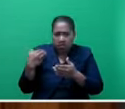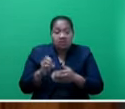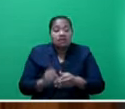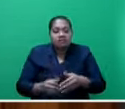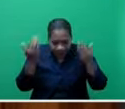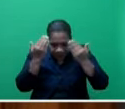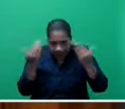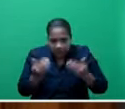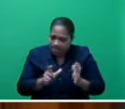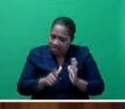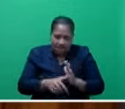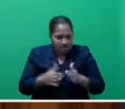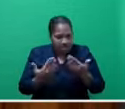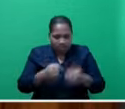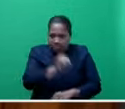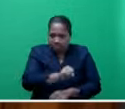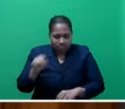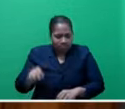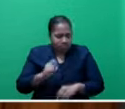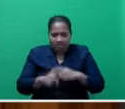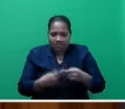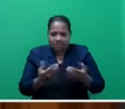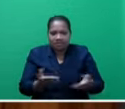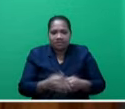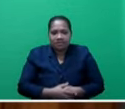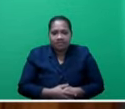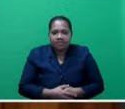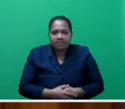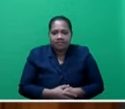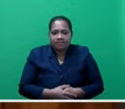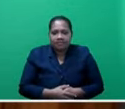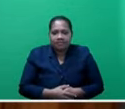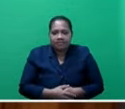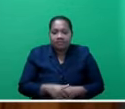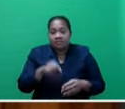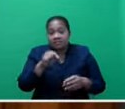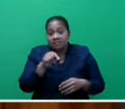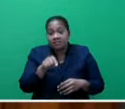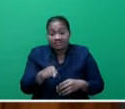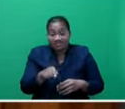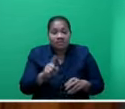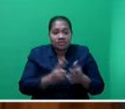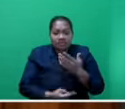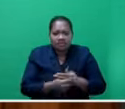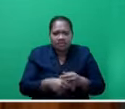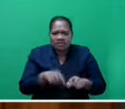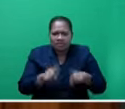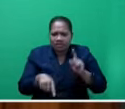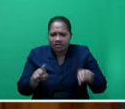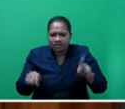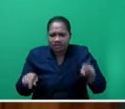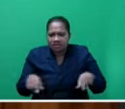time we got serious about hemp. Hemp or industrial hemp, it is a variety of the cannabis plant species that is grown